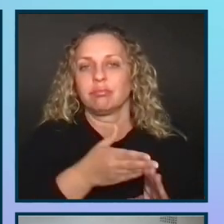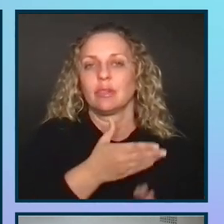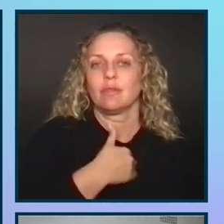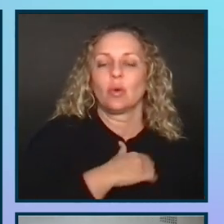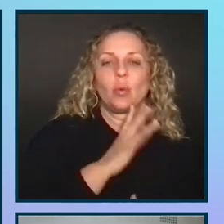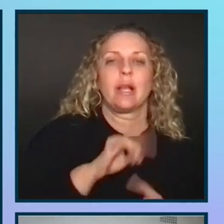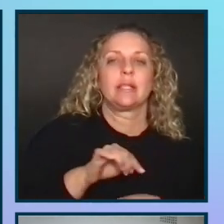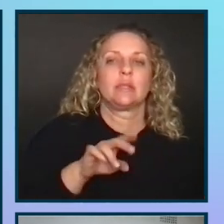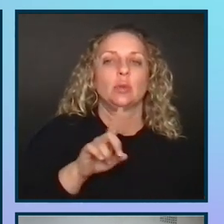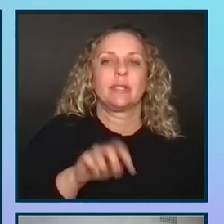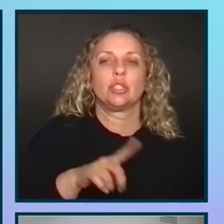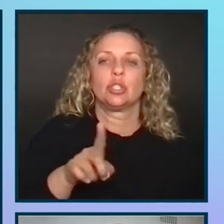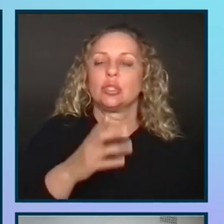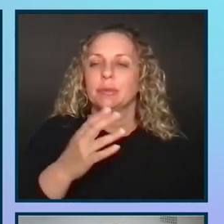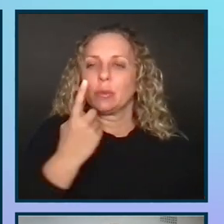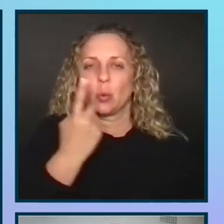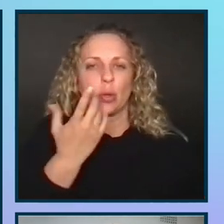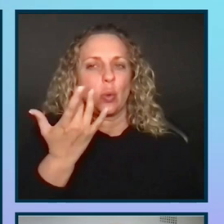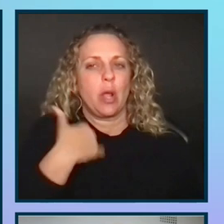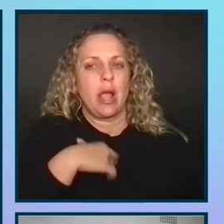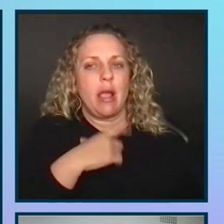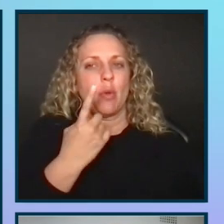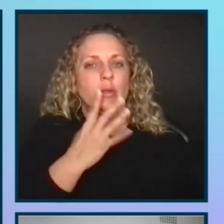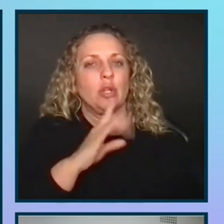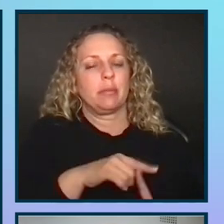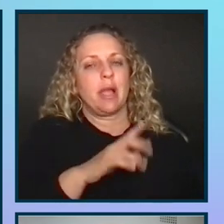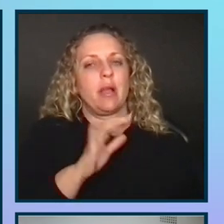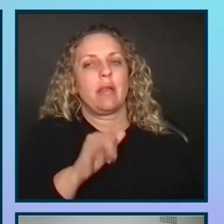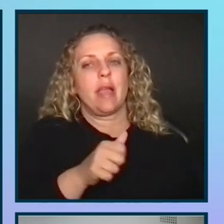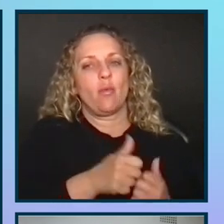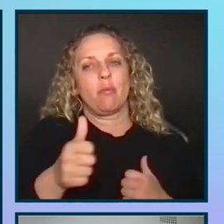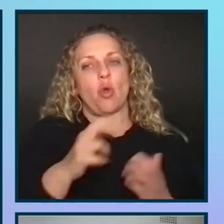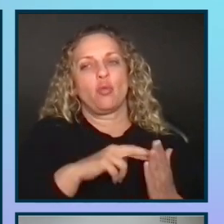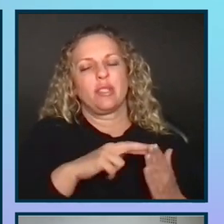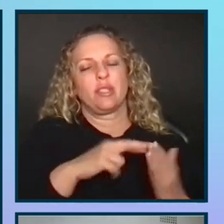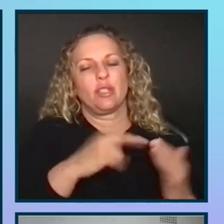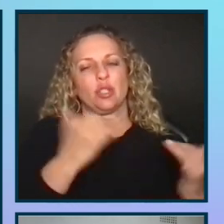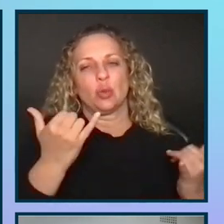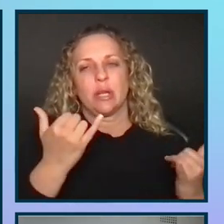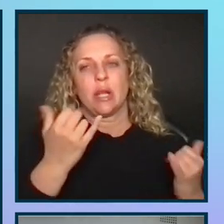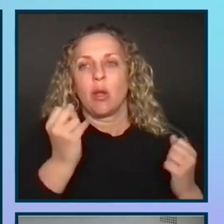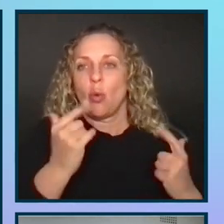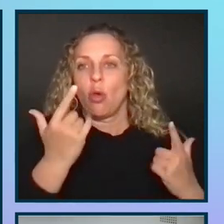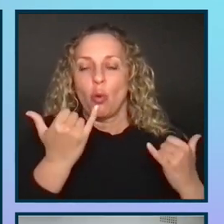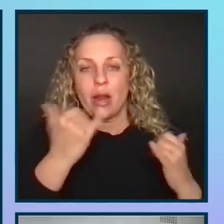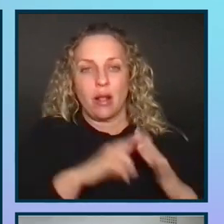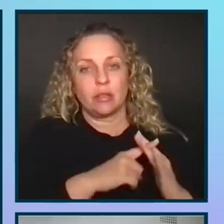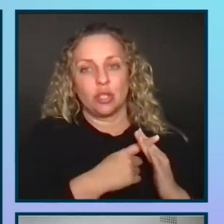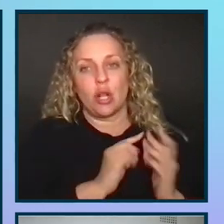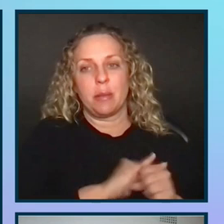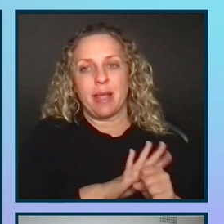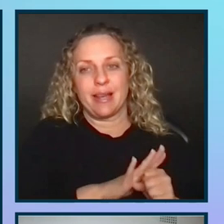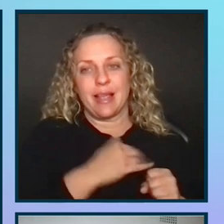For these questions, you might be wondering why I'm only talking about remote research today. Well, right at the start of the pandemic,